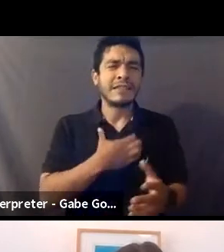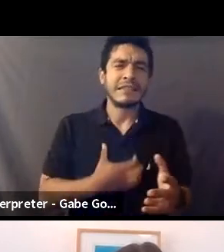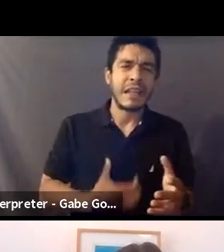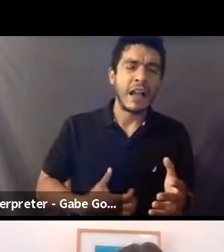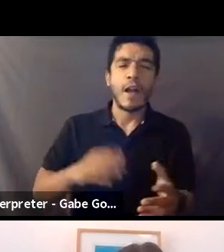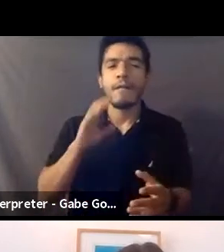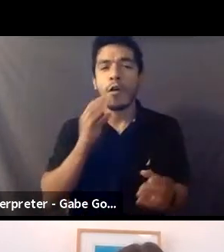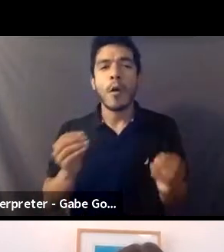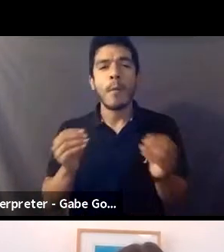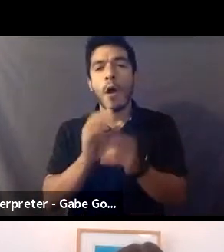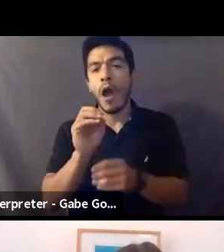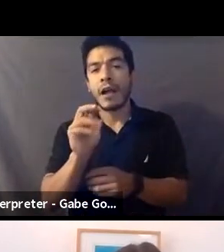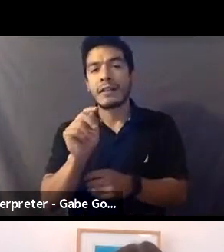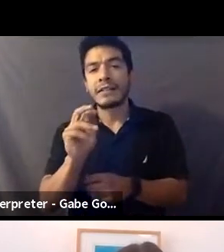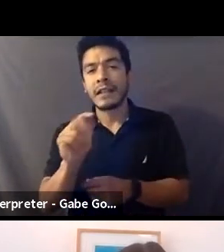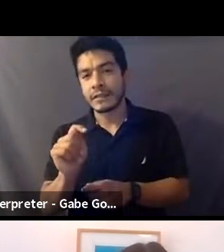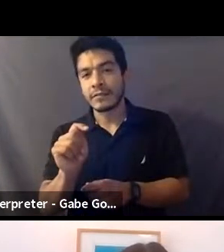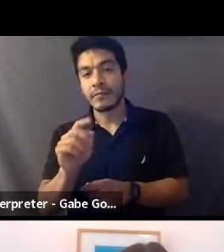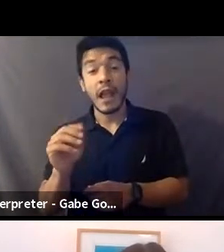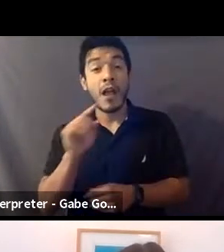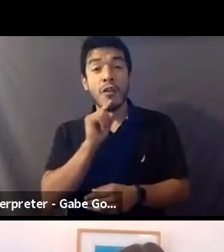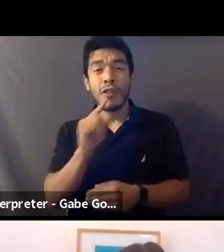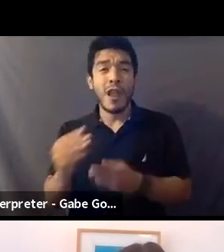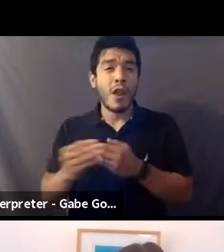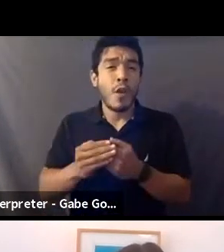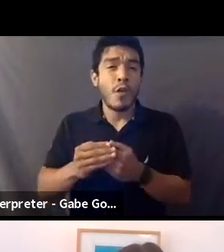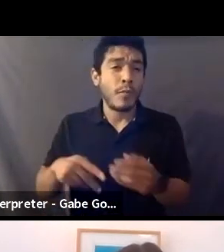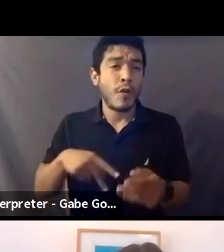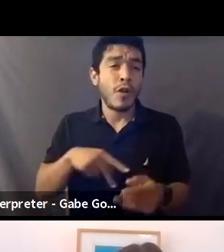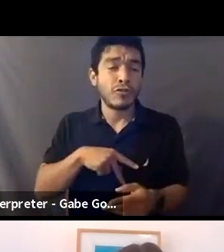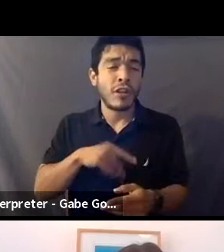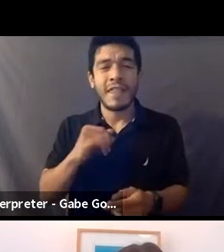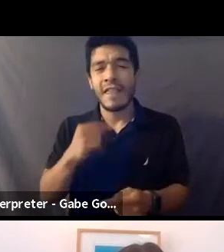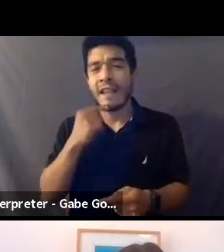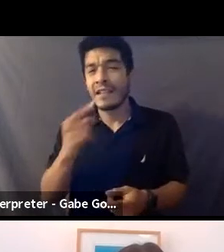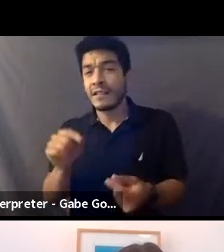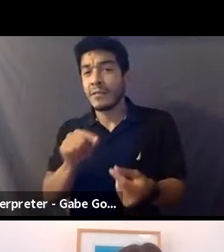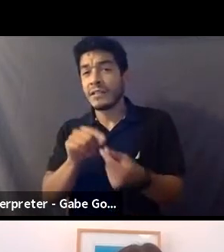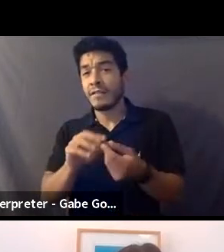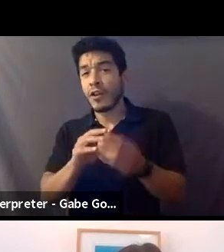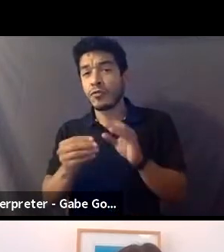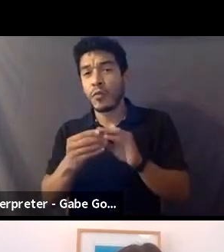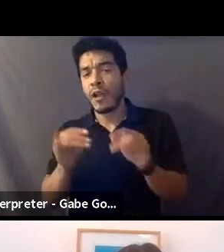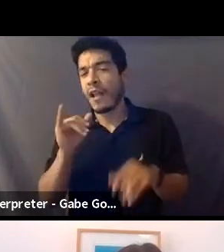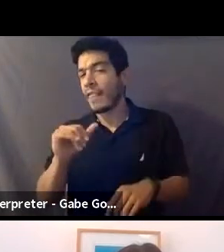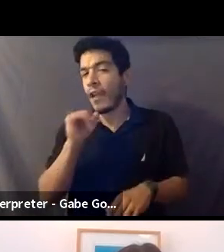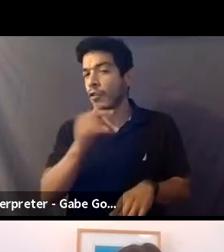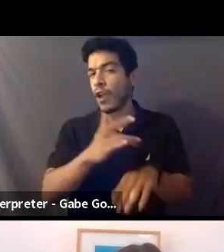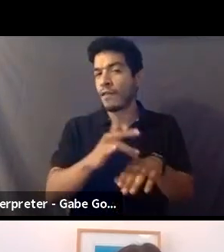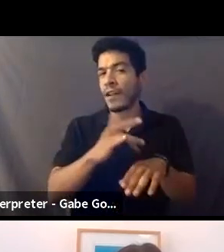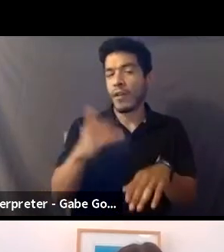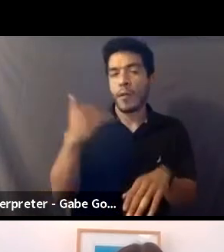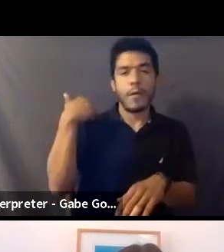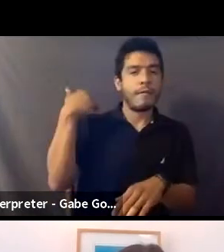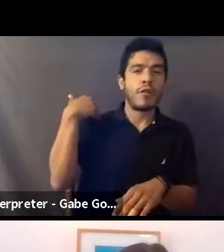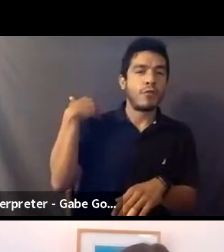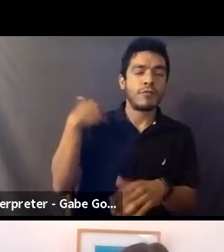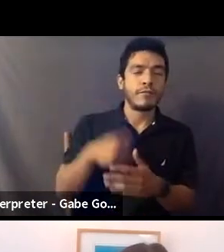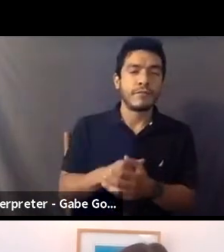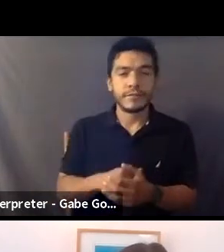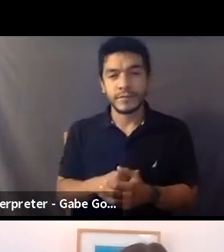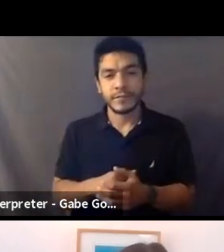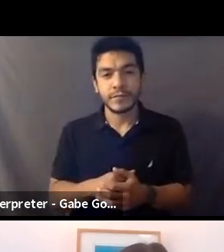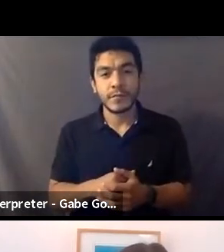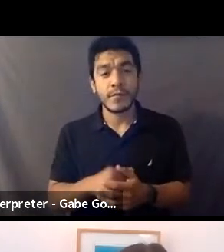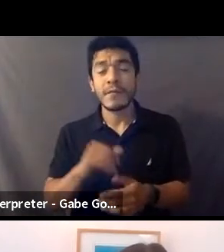really intimate content, content that tells specific stories that were largely unavailable when it was just primetime television. So, uh,